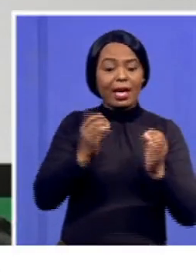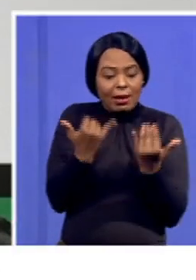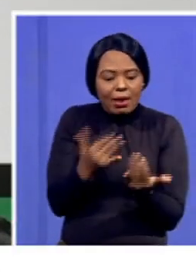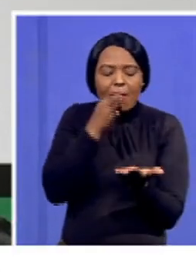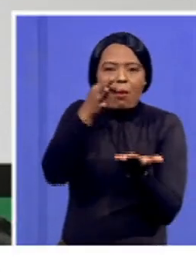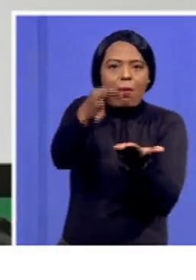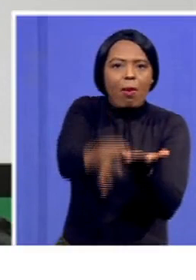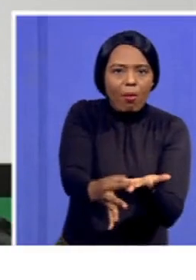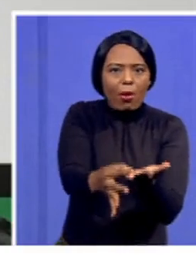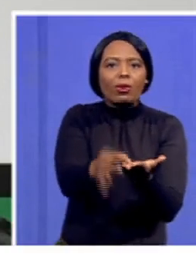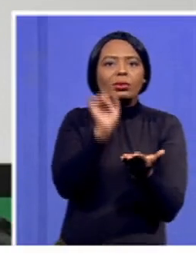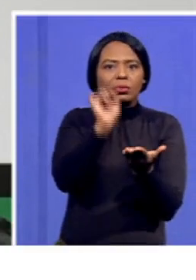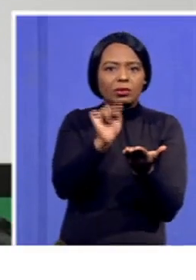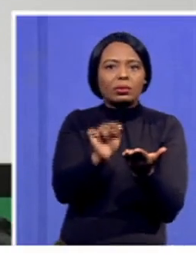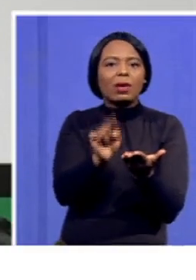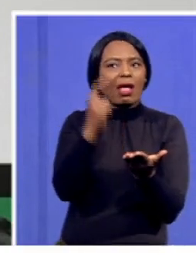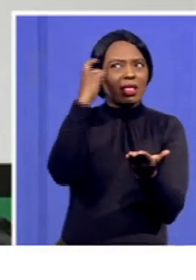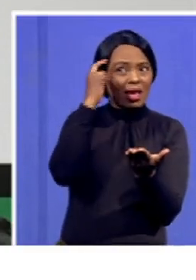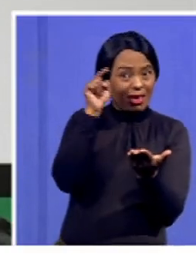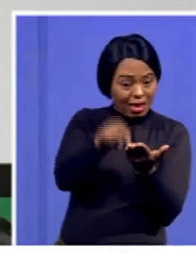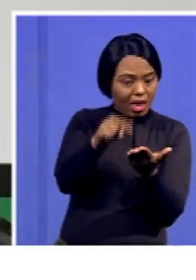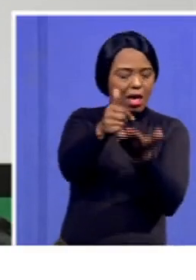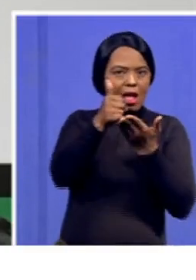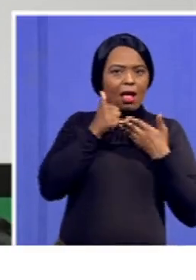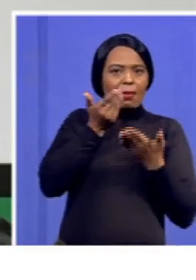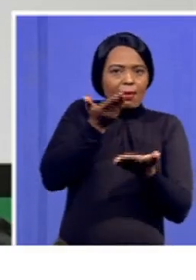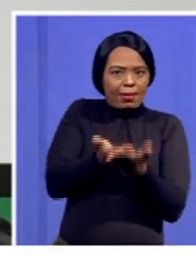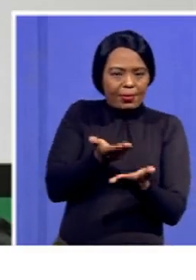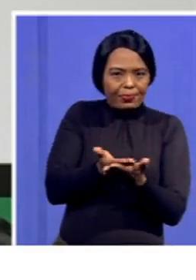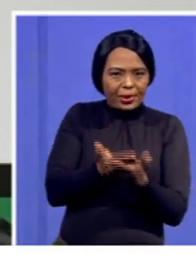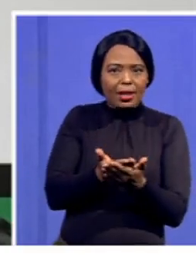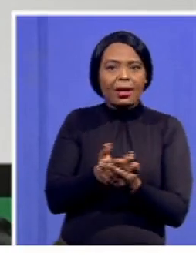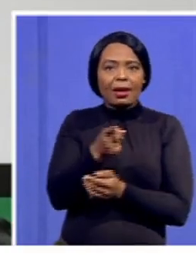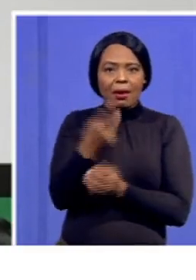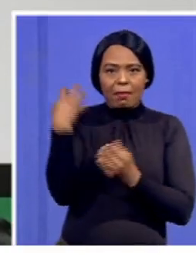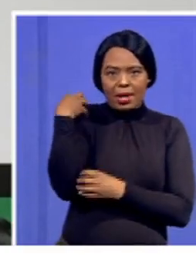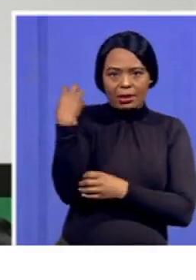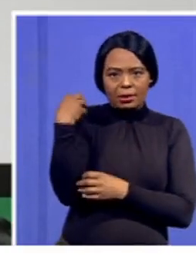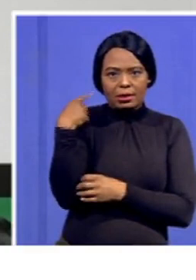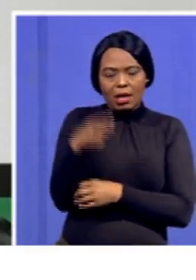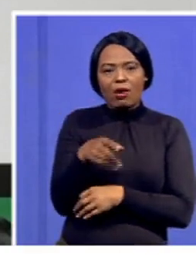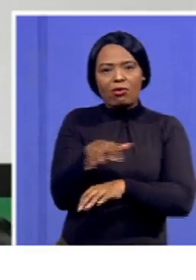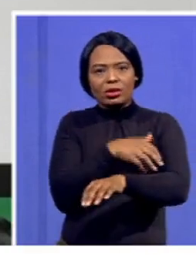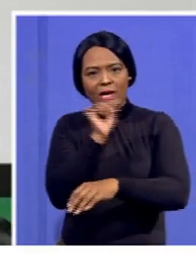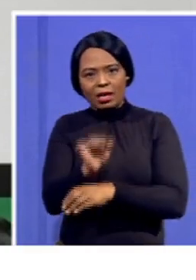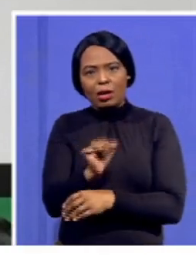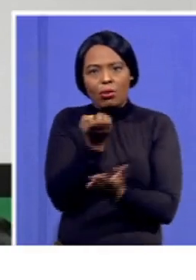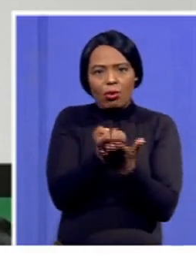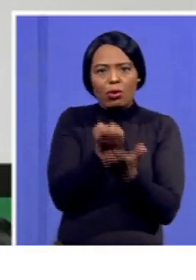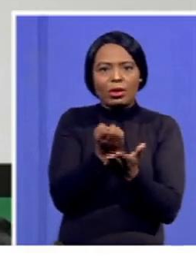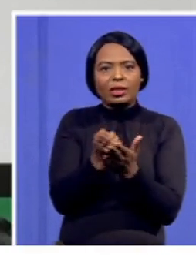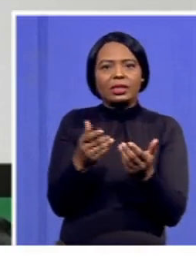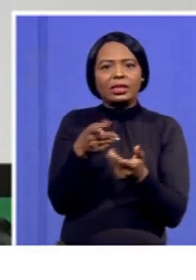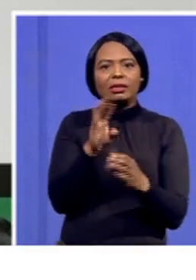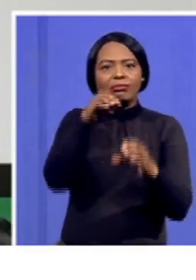a major thing that we do believe that will assist, is that as a means of fostering economic development, inclusion, inclusive growth